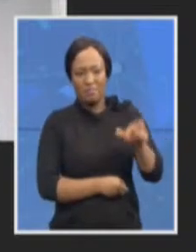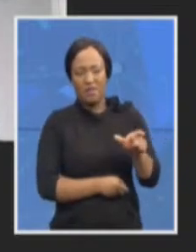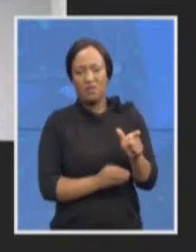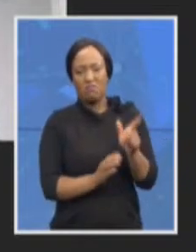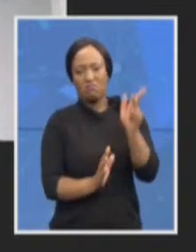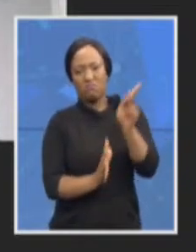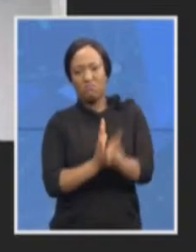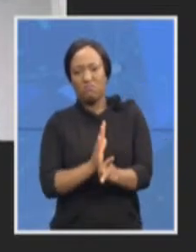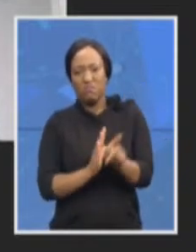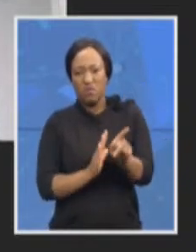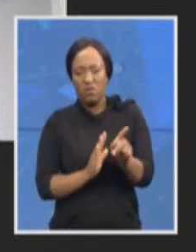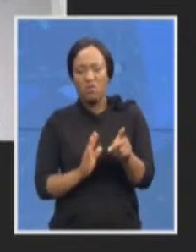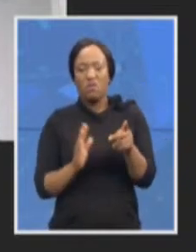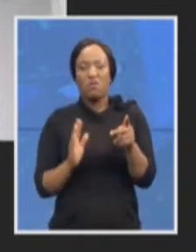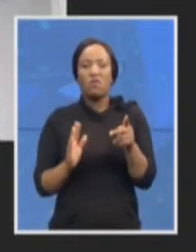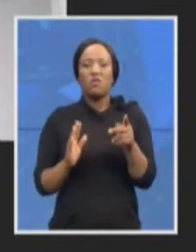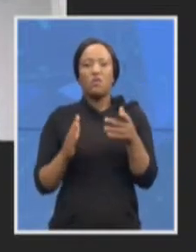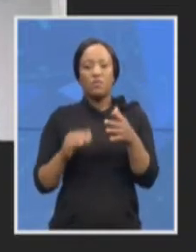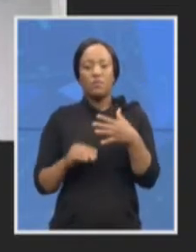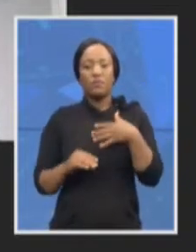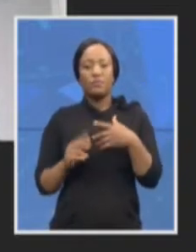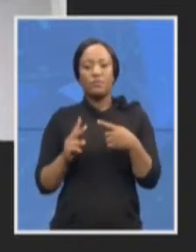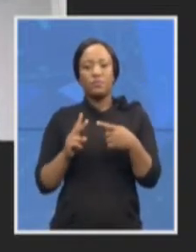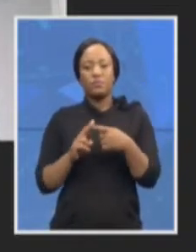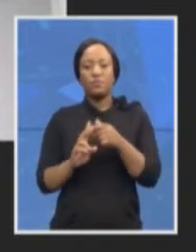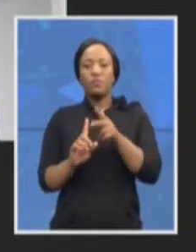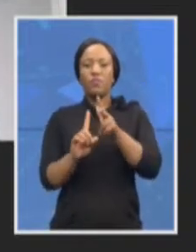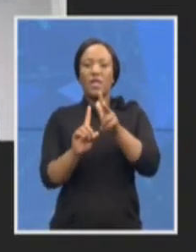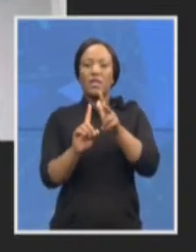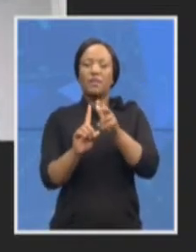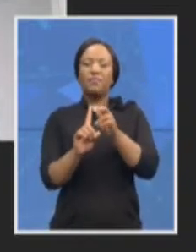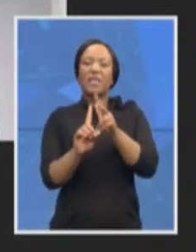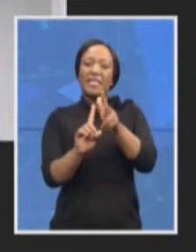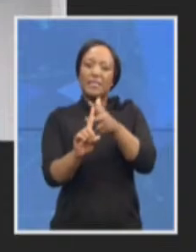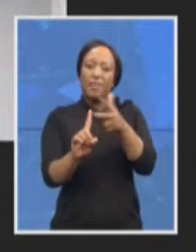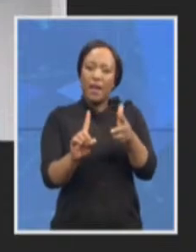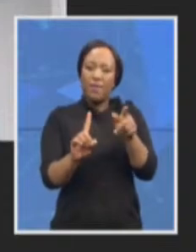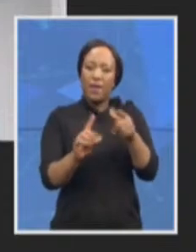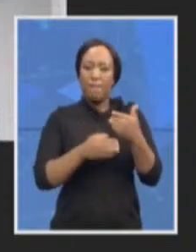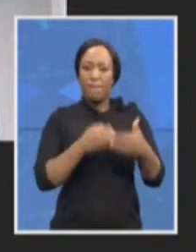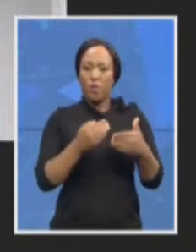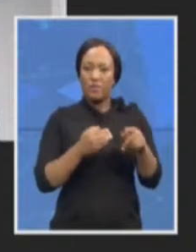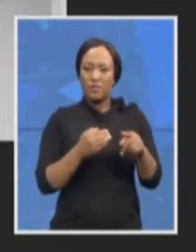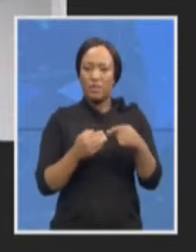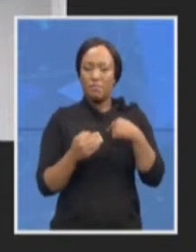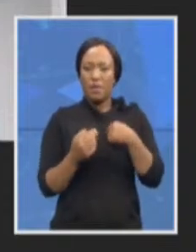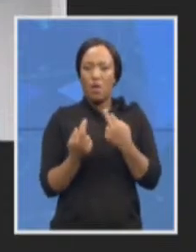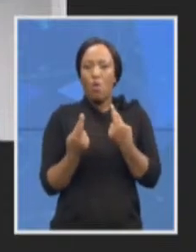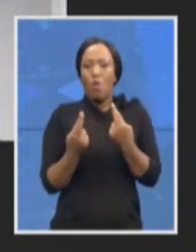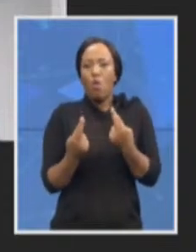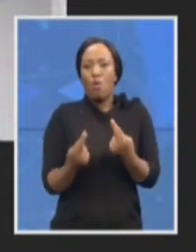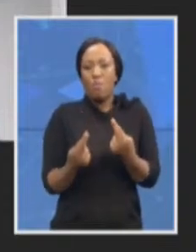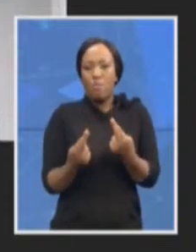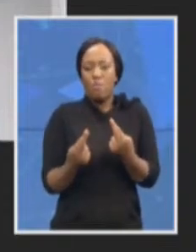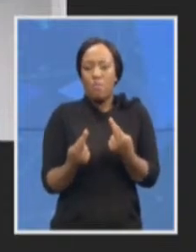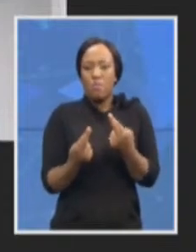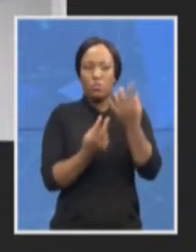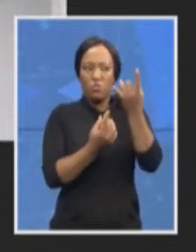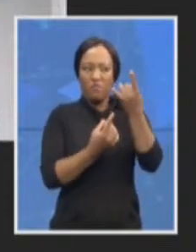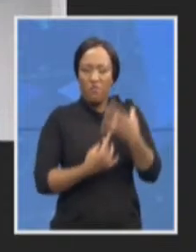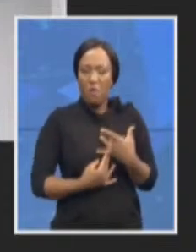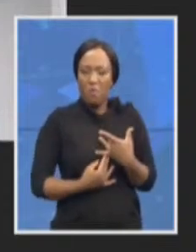disciplinary internal processes but I was hoping you could maybe give us an indication of how many people in the NPA